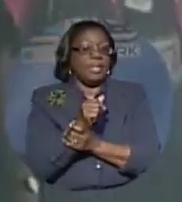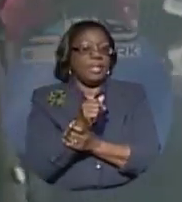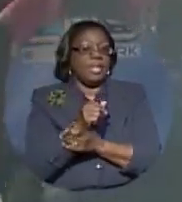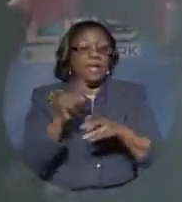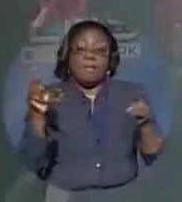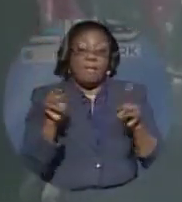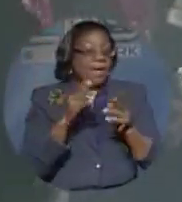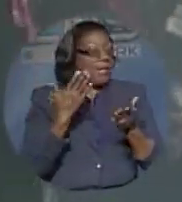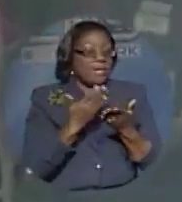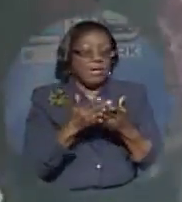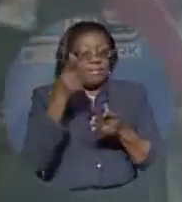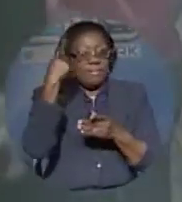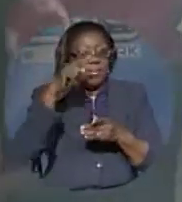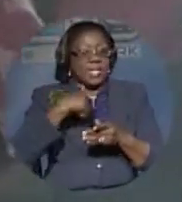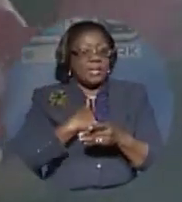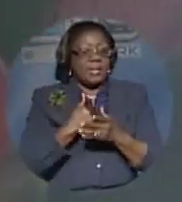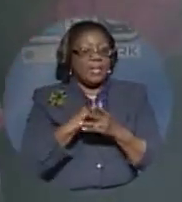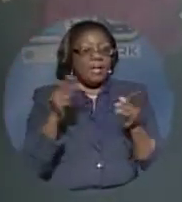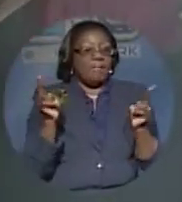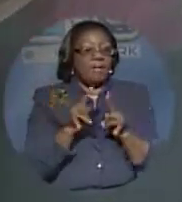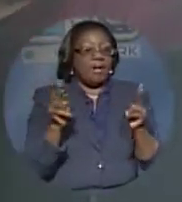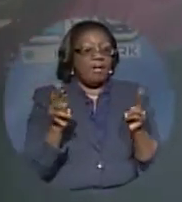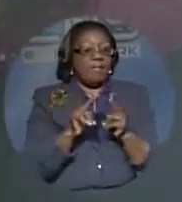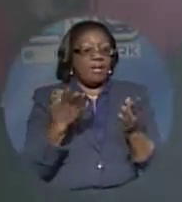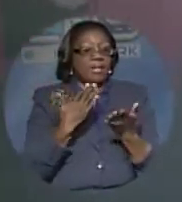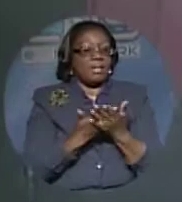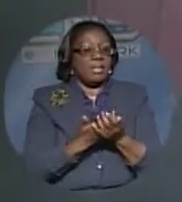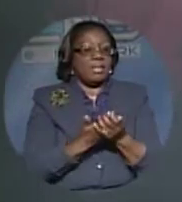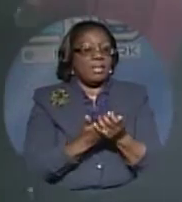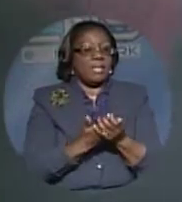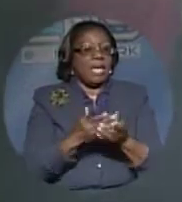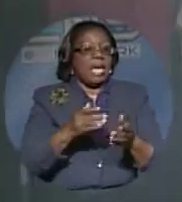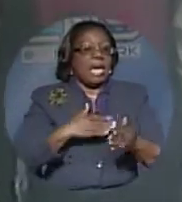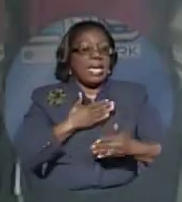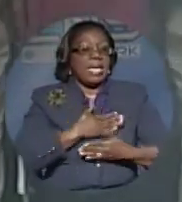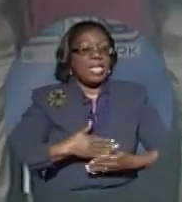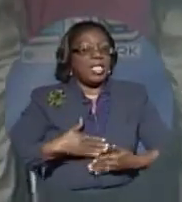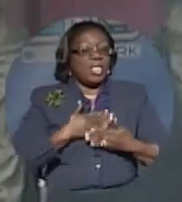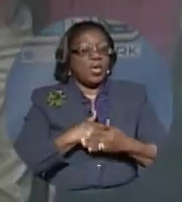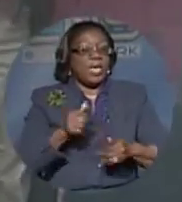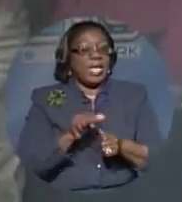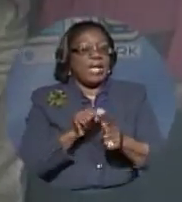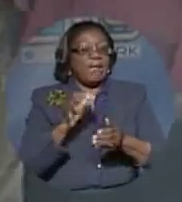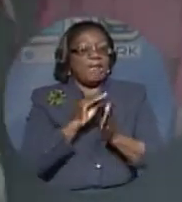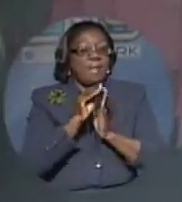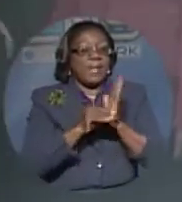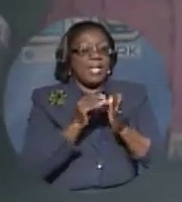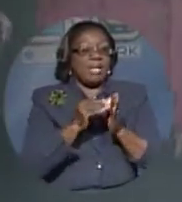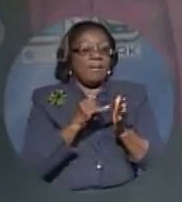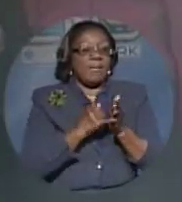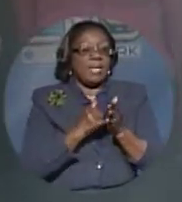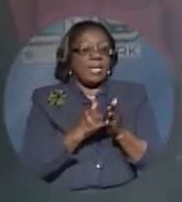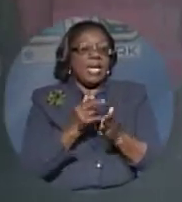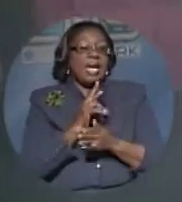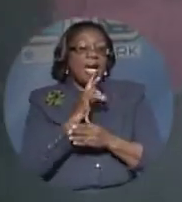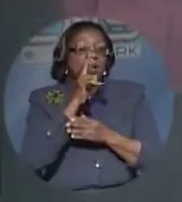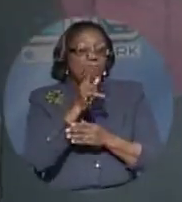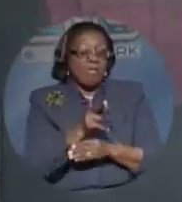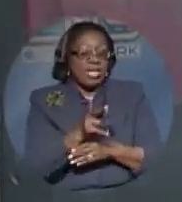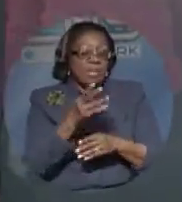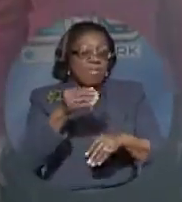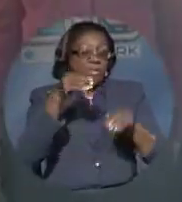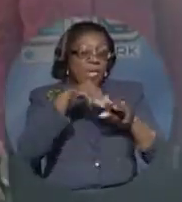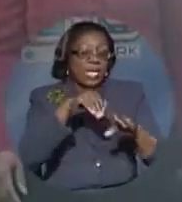Very good. Very, very, very good. I enjoyed every minute of it. I really move in on